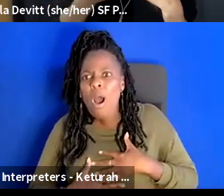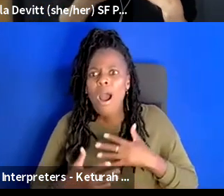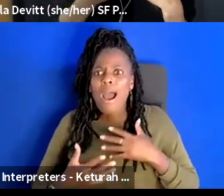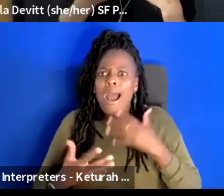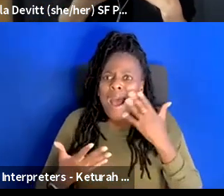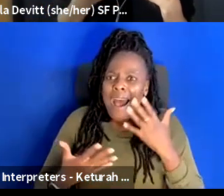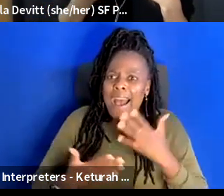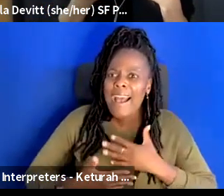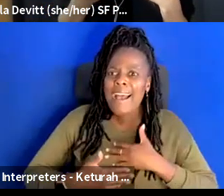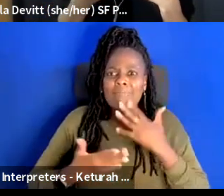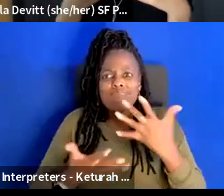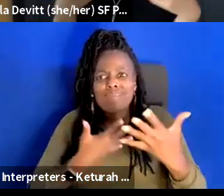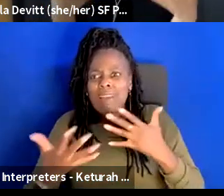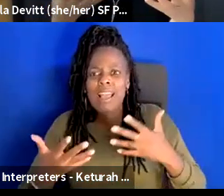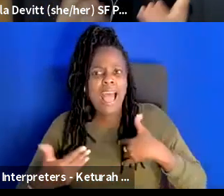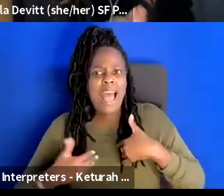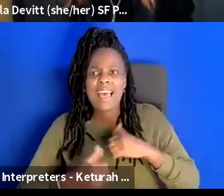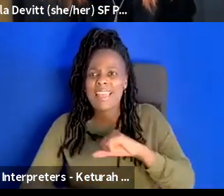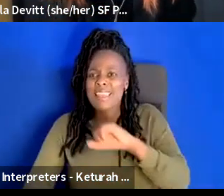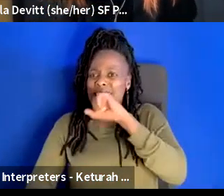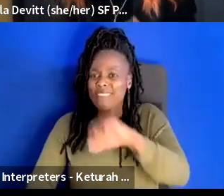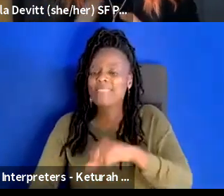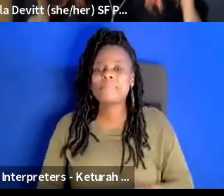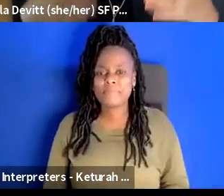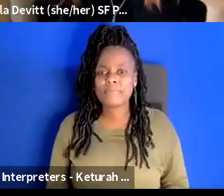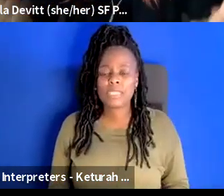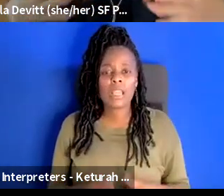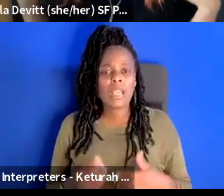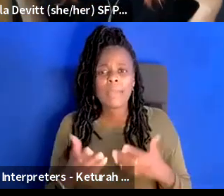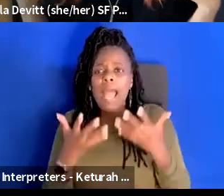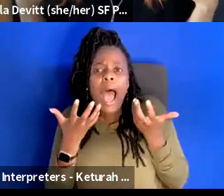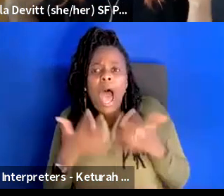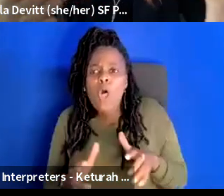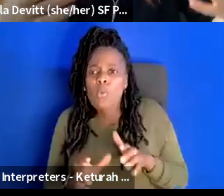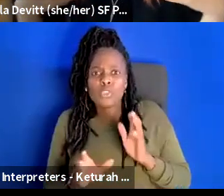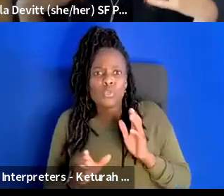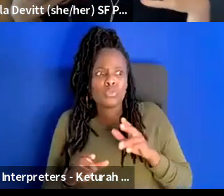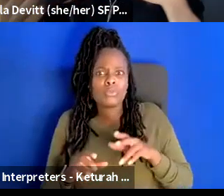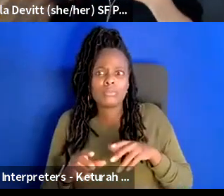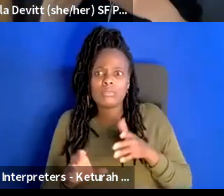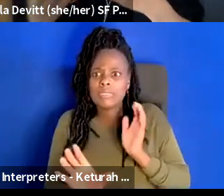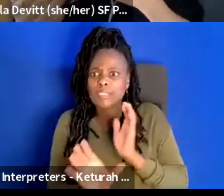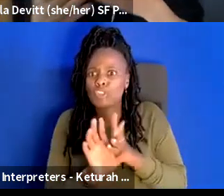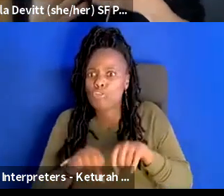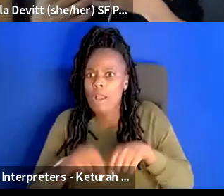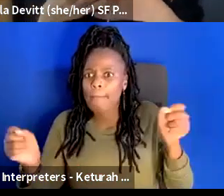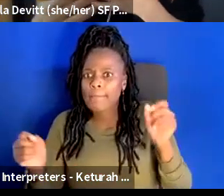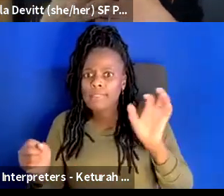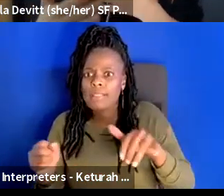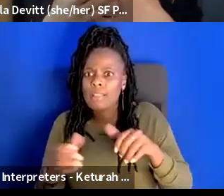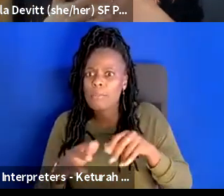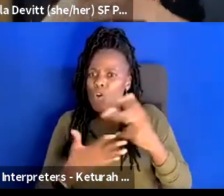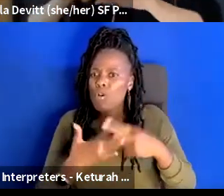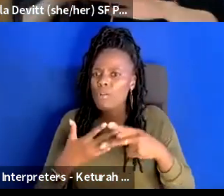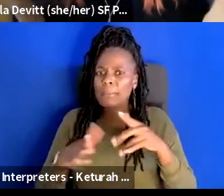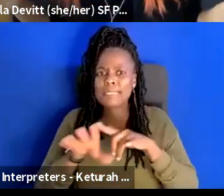i love it if i feel like i have the permission to be like that i don't want to be disruptive but i want to give back that's that dynamic that makes